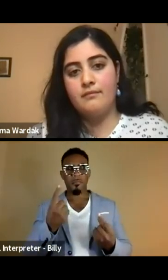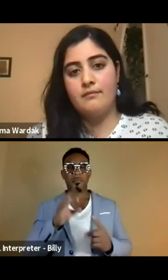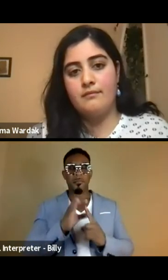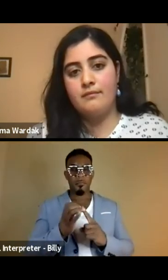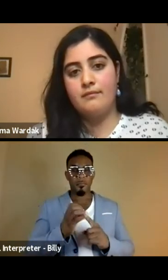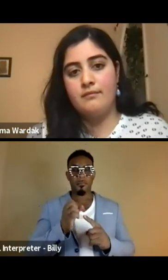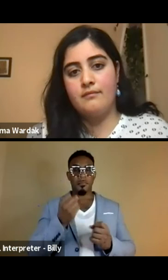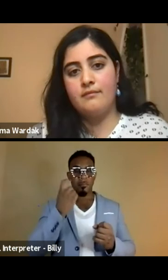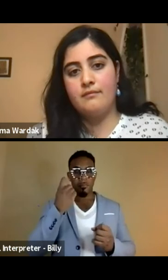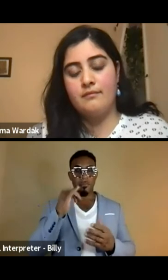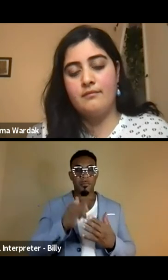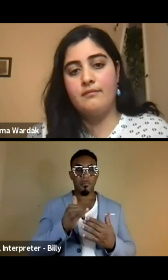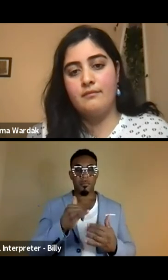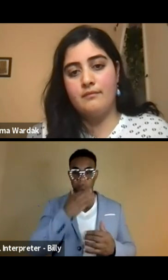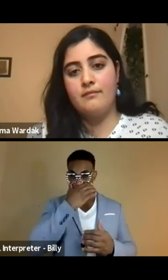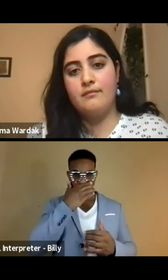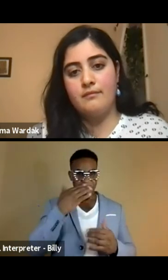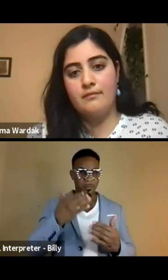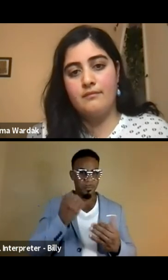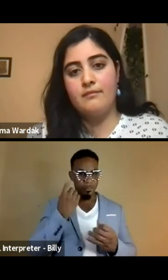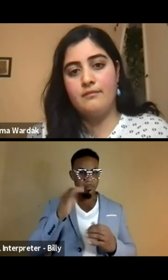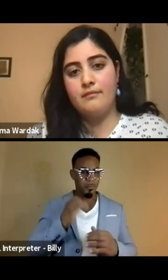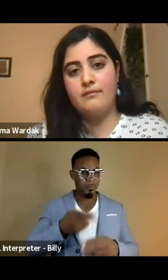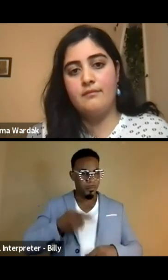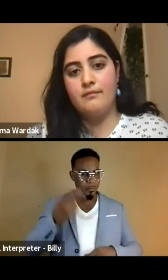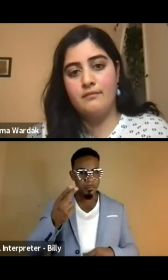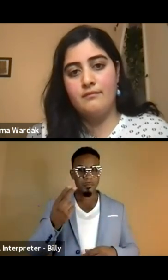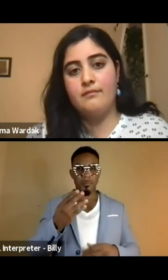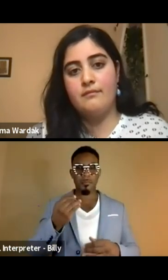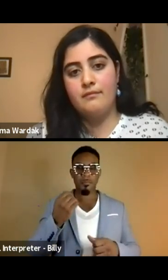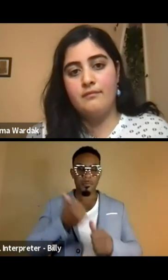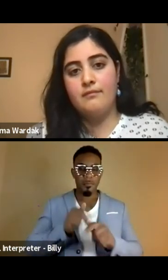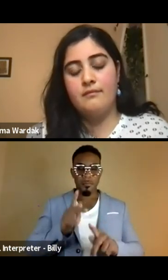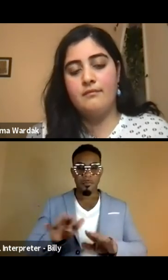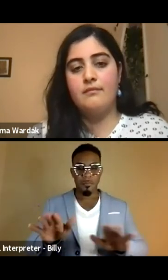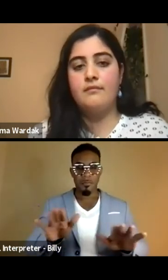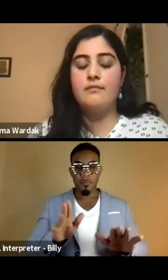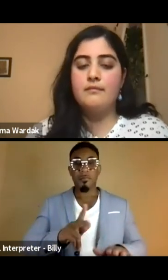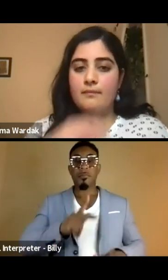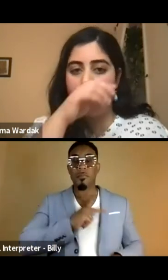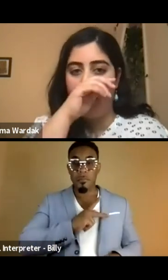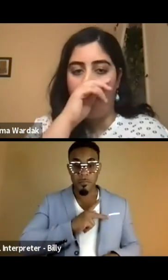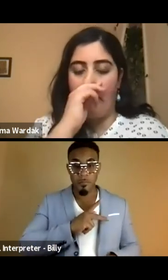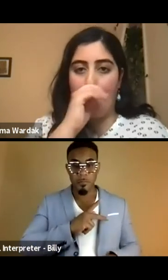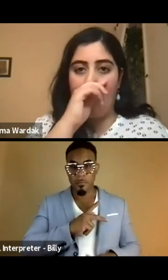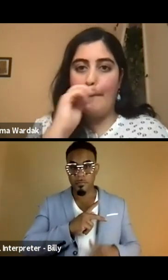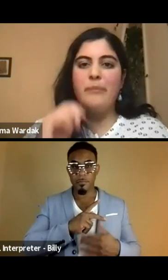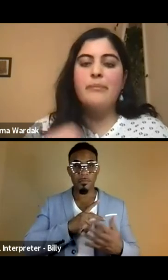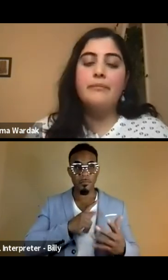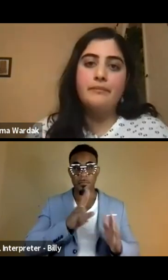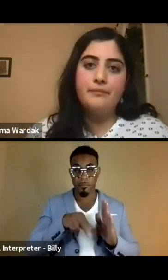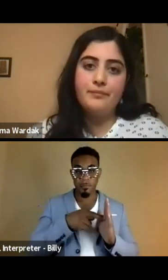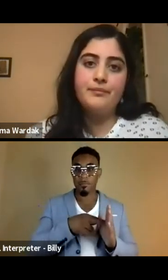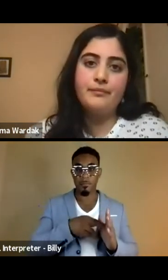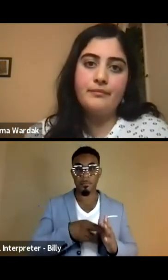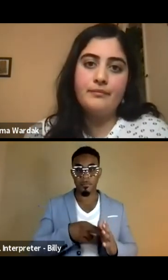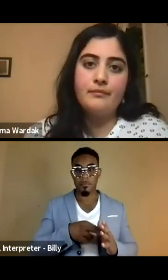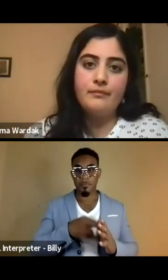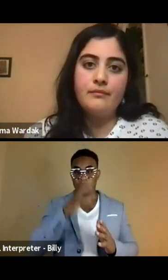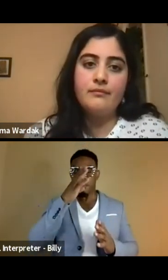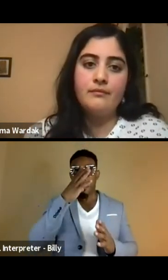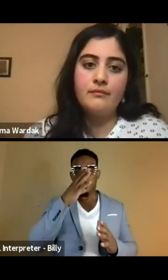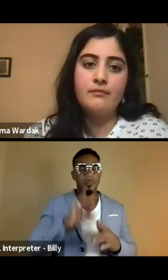culture, understanding current events, understanding our history and each person's personal, you know, role in,